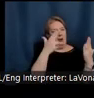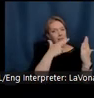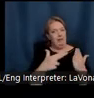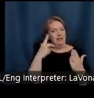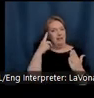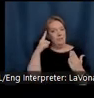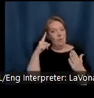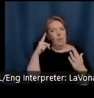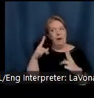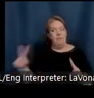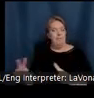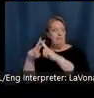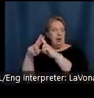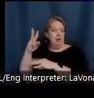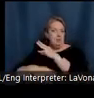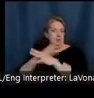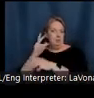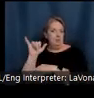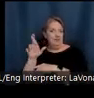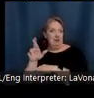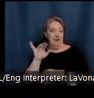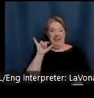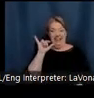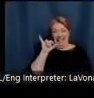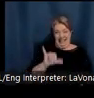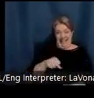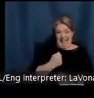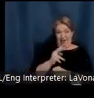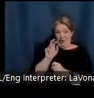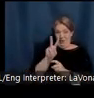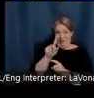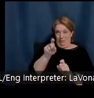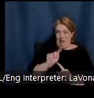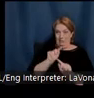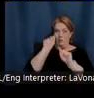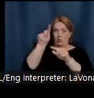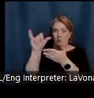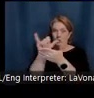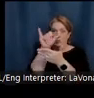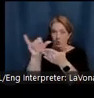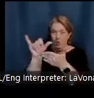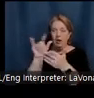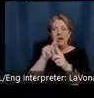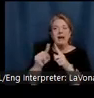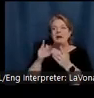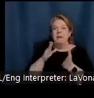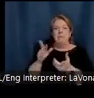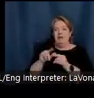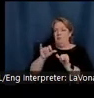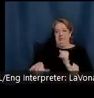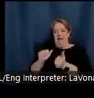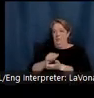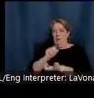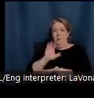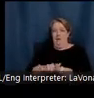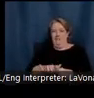He was to go to New York in November, but he intended to stay with Libby. At her insistence,